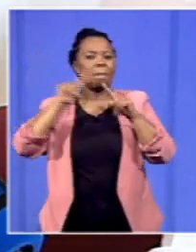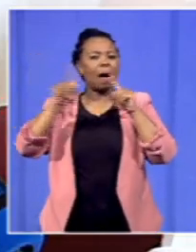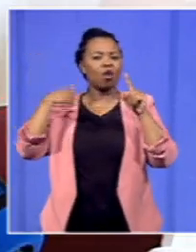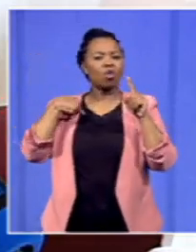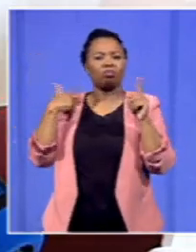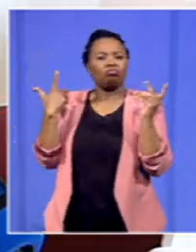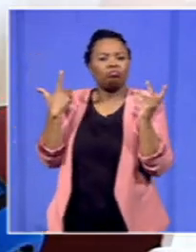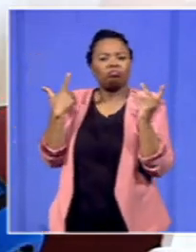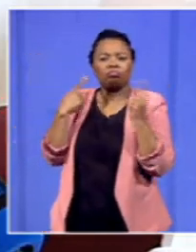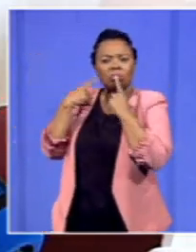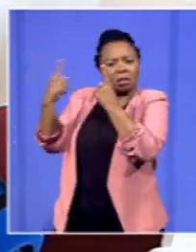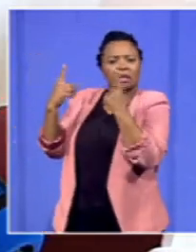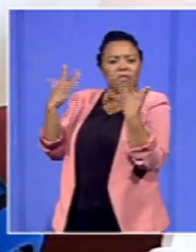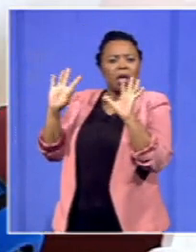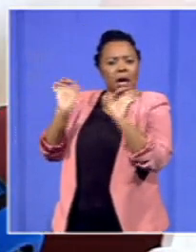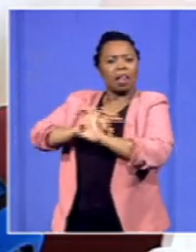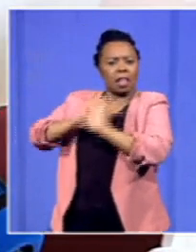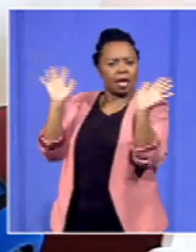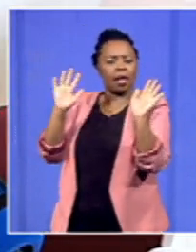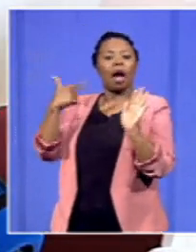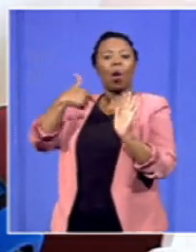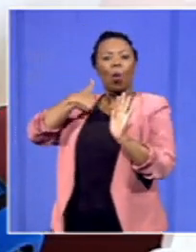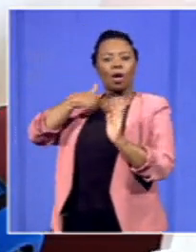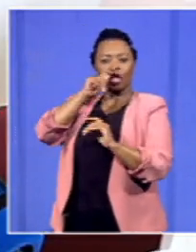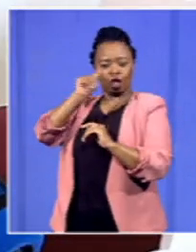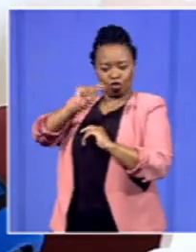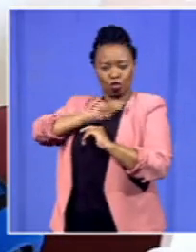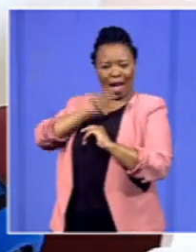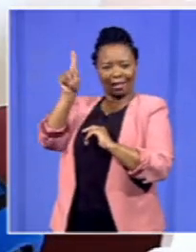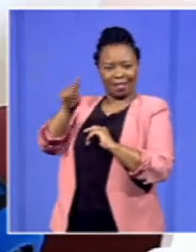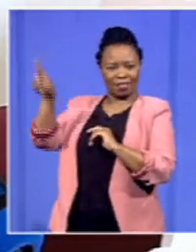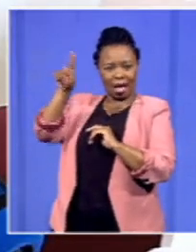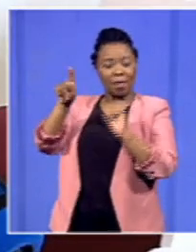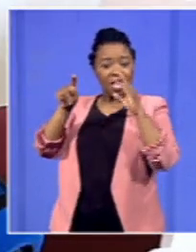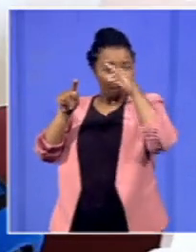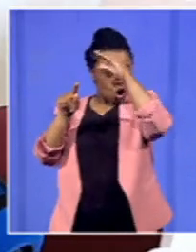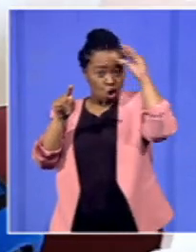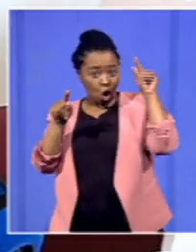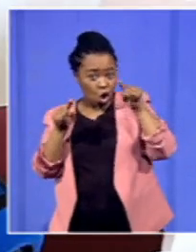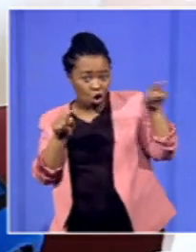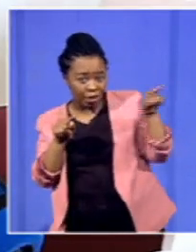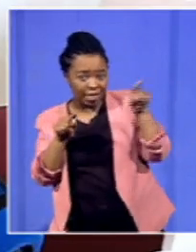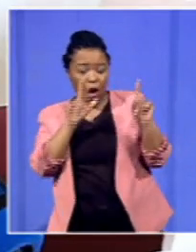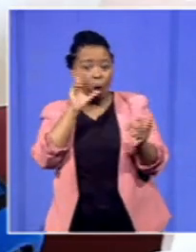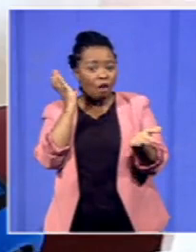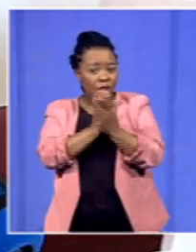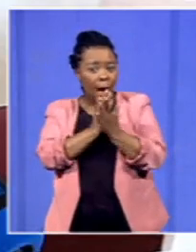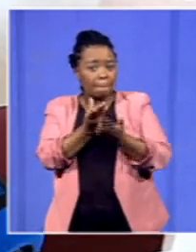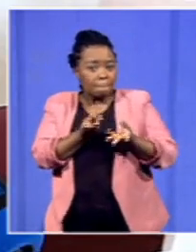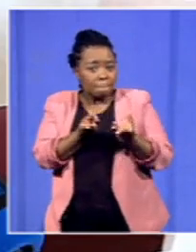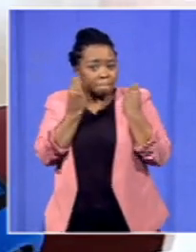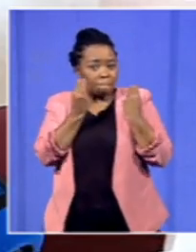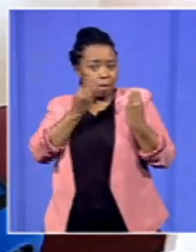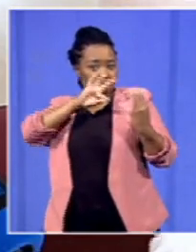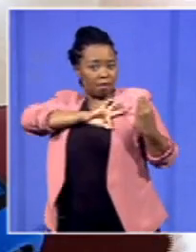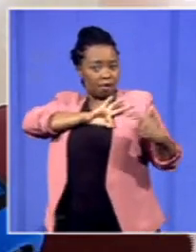that from where we're sitting, we can only trust them as and when those nurses can confirm that they've received money in their bank